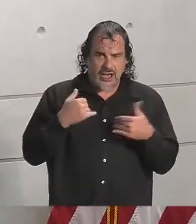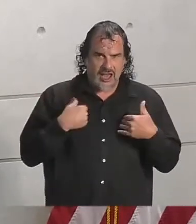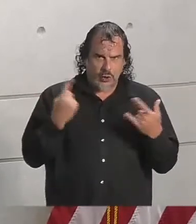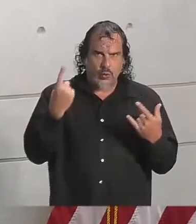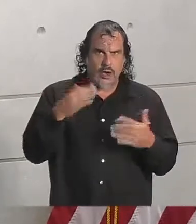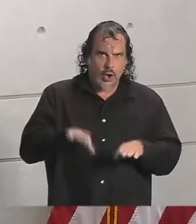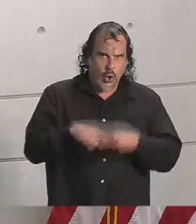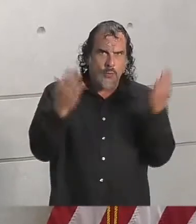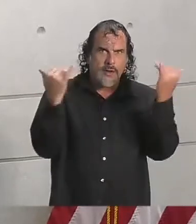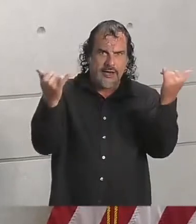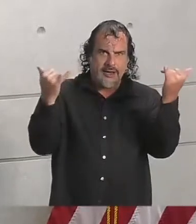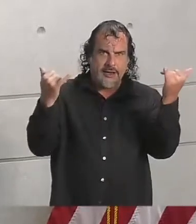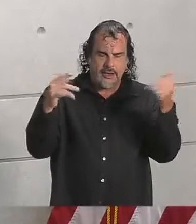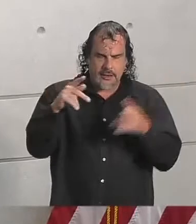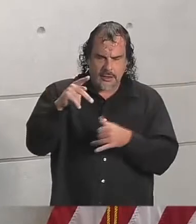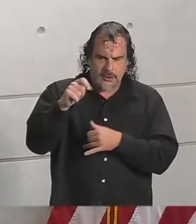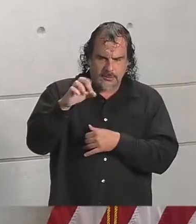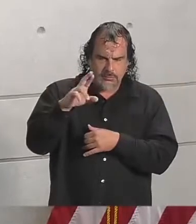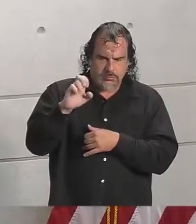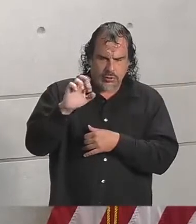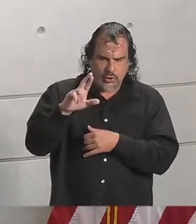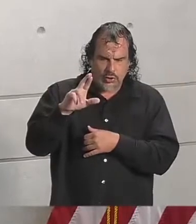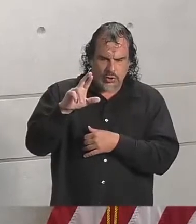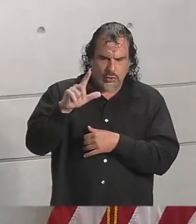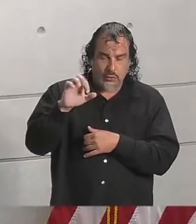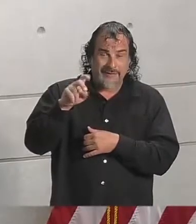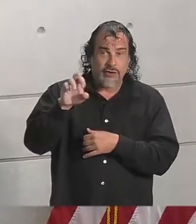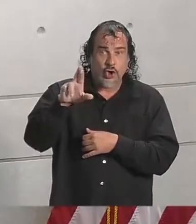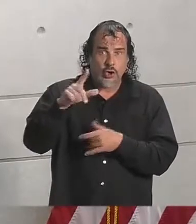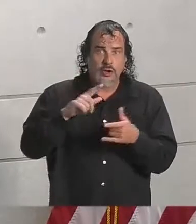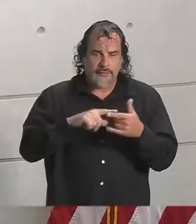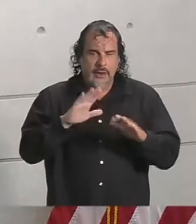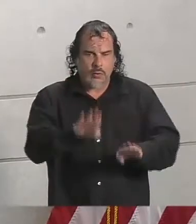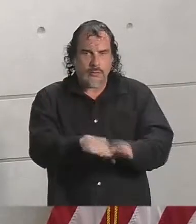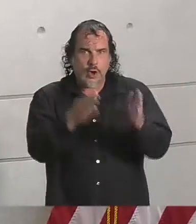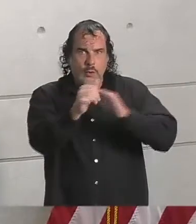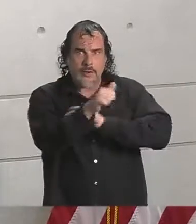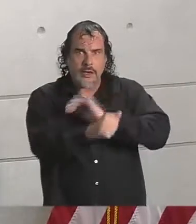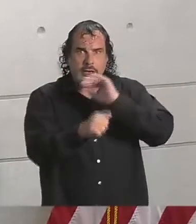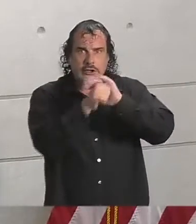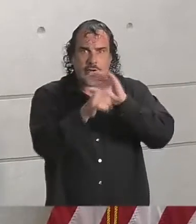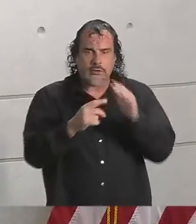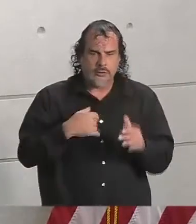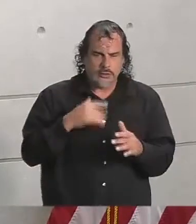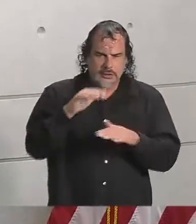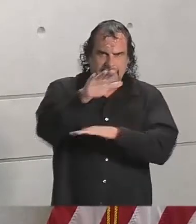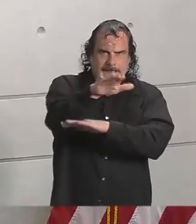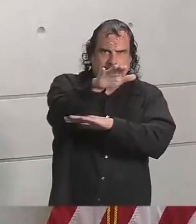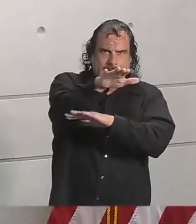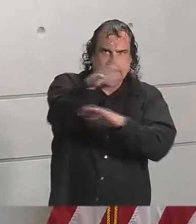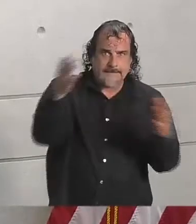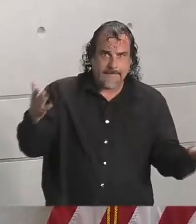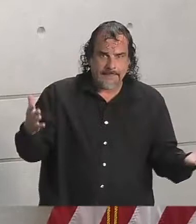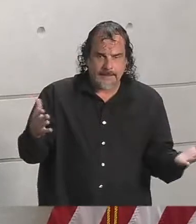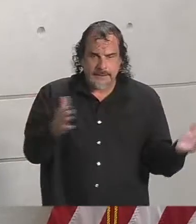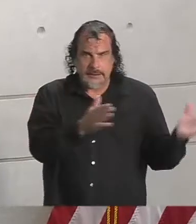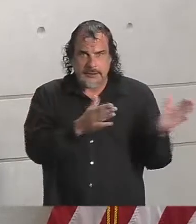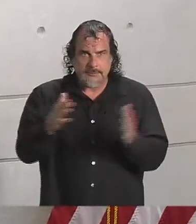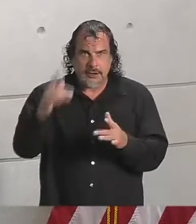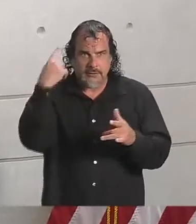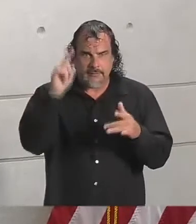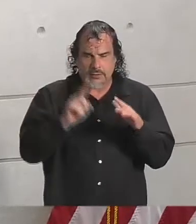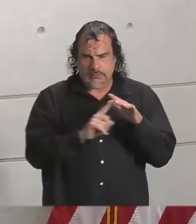now. Pearl River County will also be opening a shelter, possibly two, later this evening, to prepare for